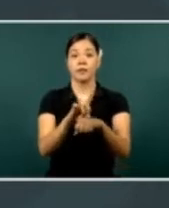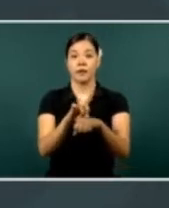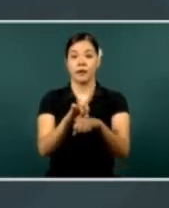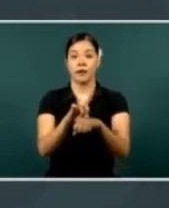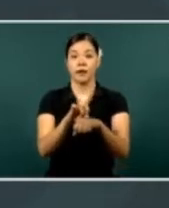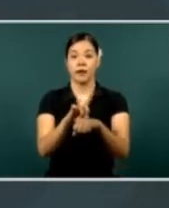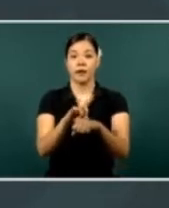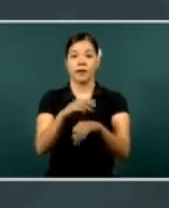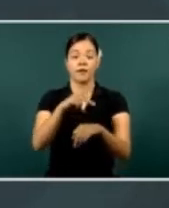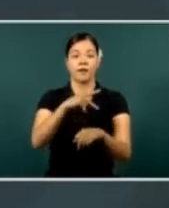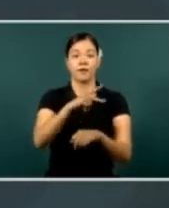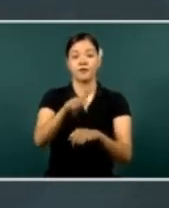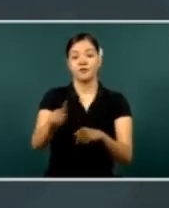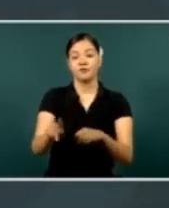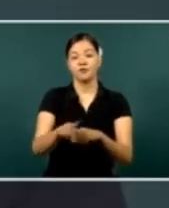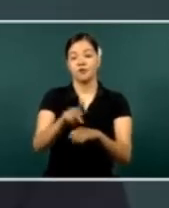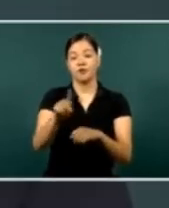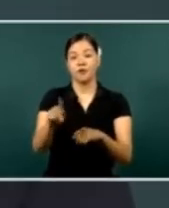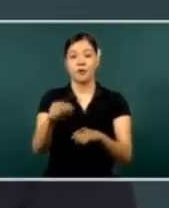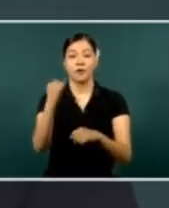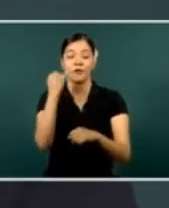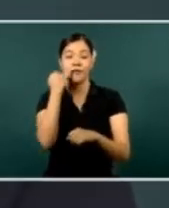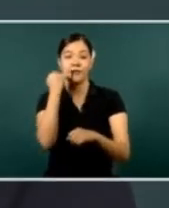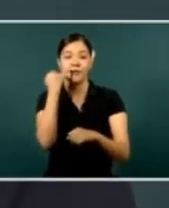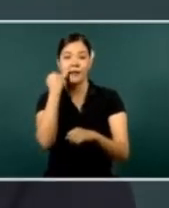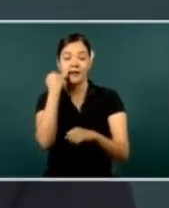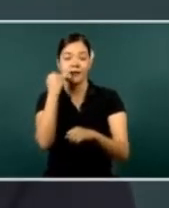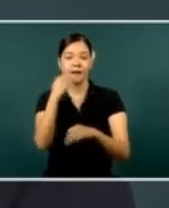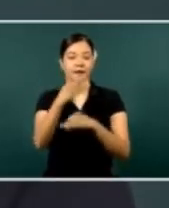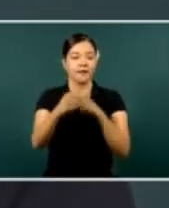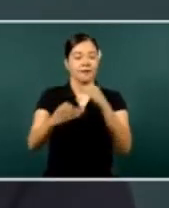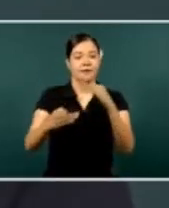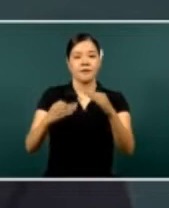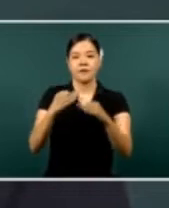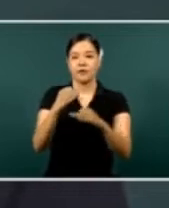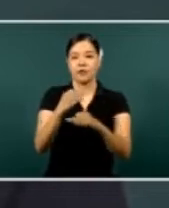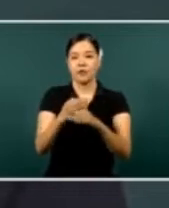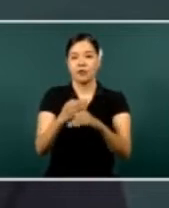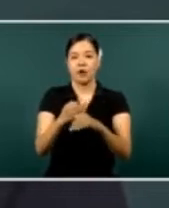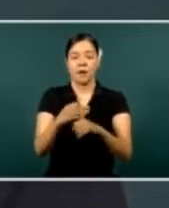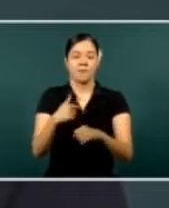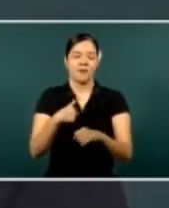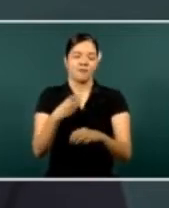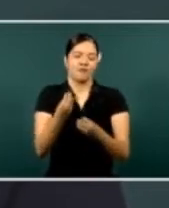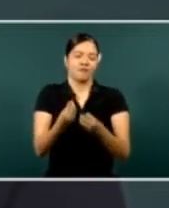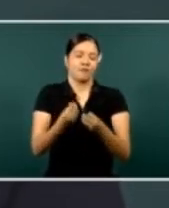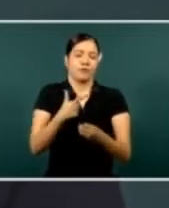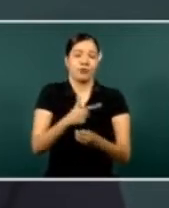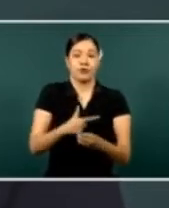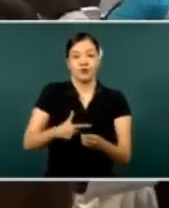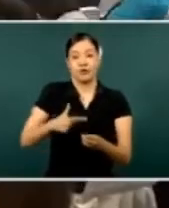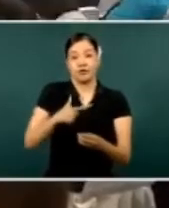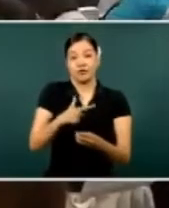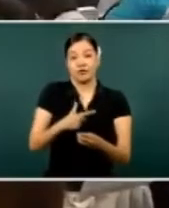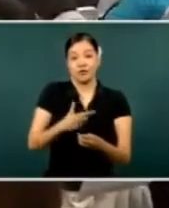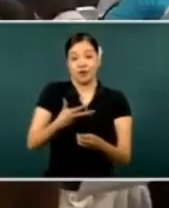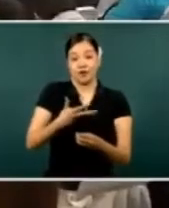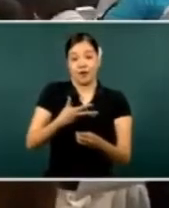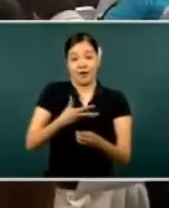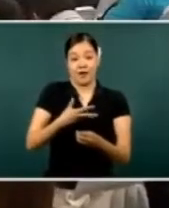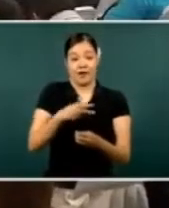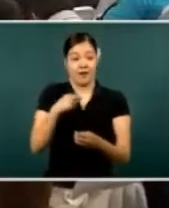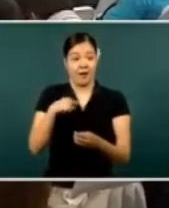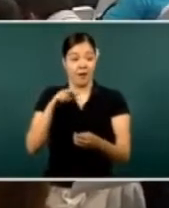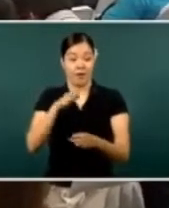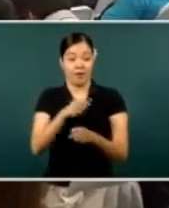It's the day of indigenous people of Afro-American area, and we are very